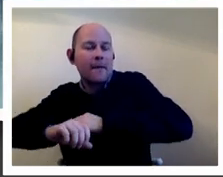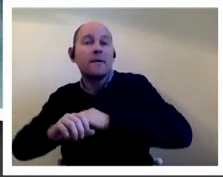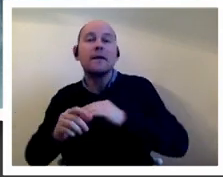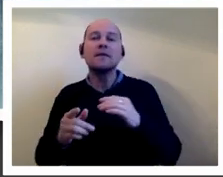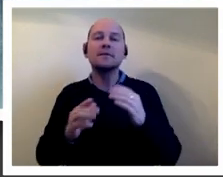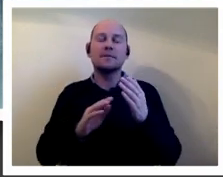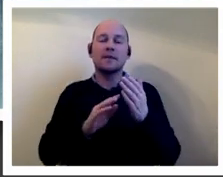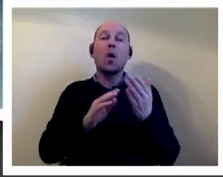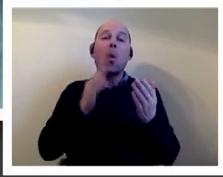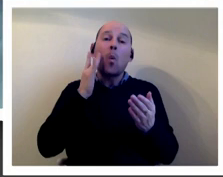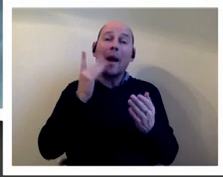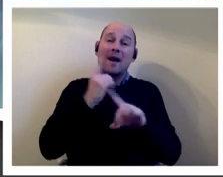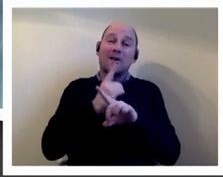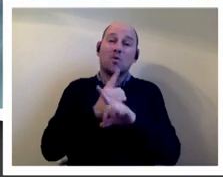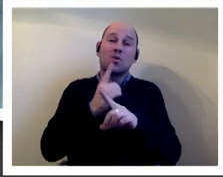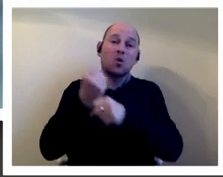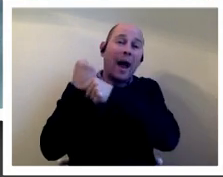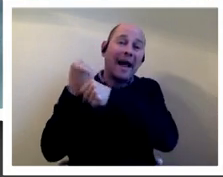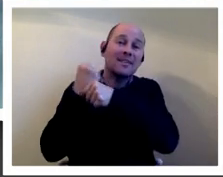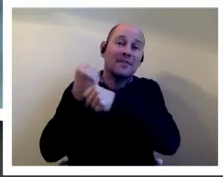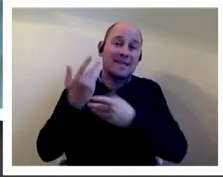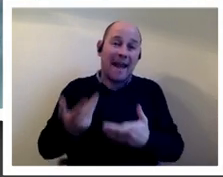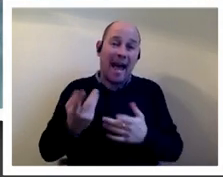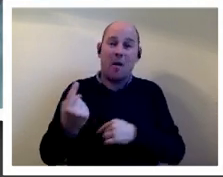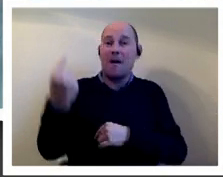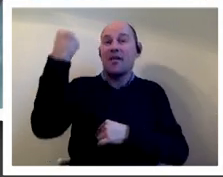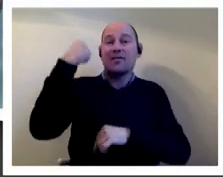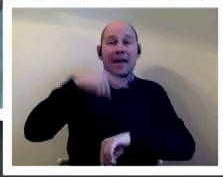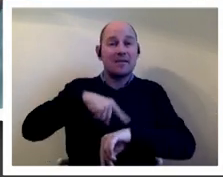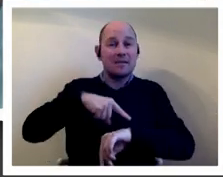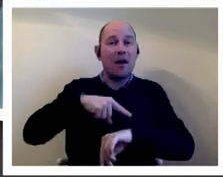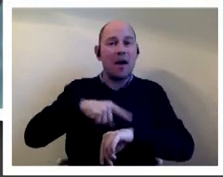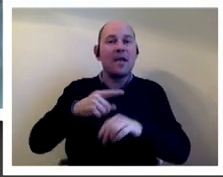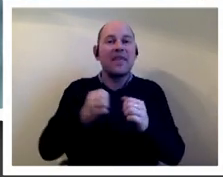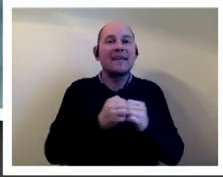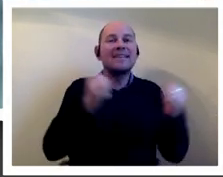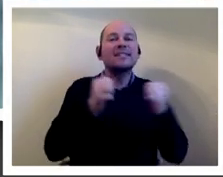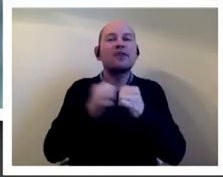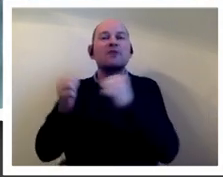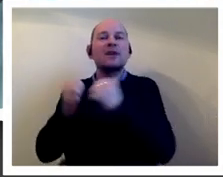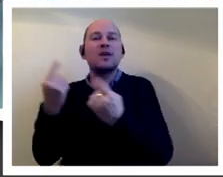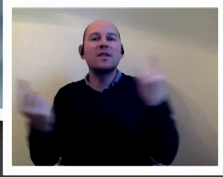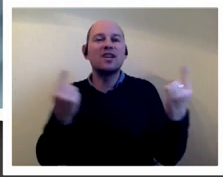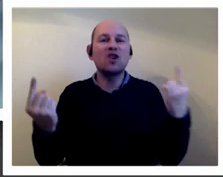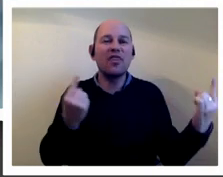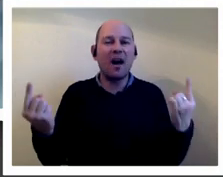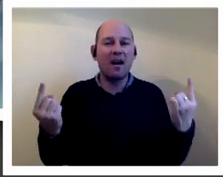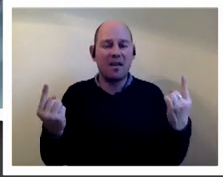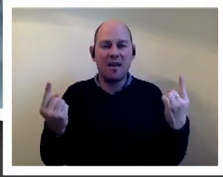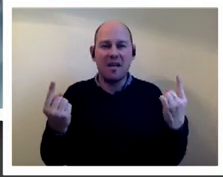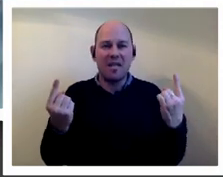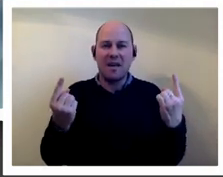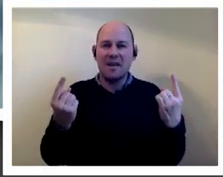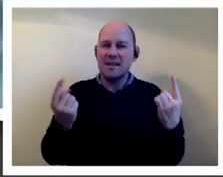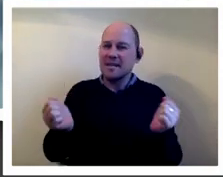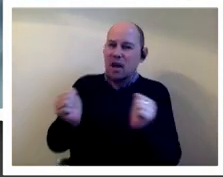now and they talked about at the time how they were they were kind of more disagreeable with each other and this is sometimes a bit disapproving of the ways that other people went